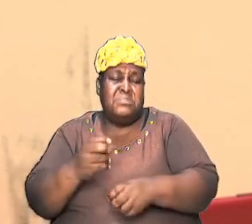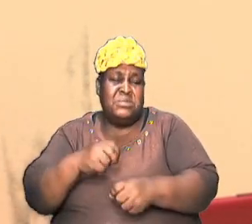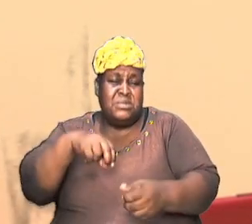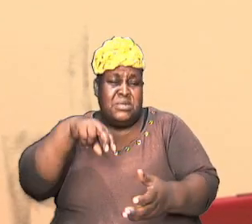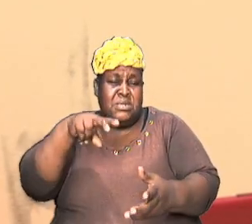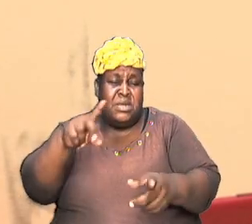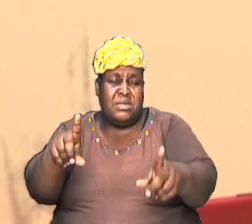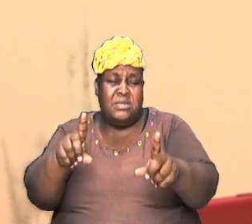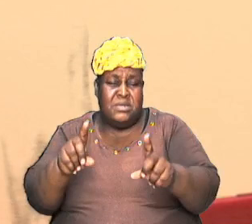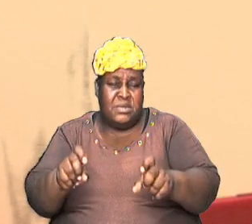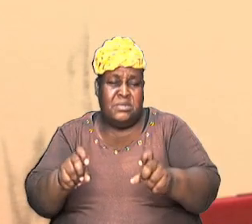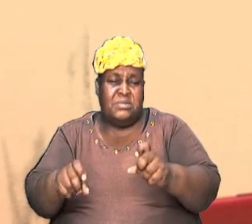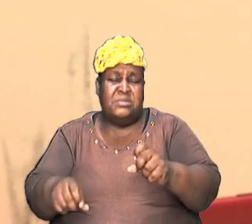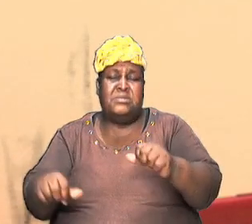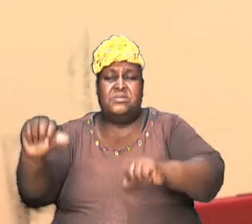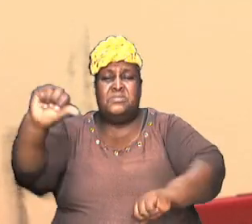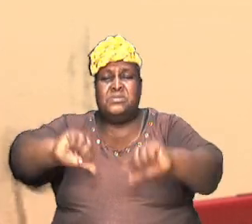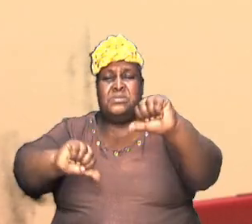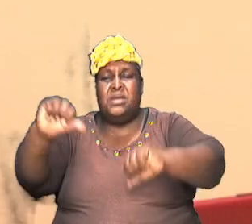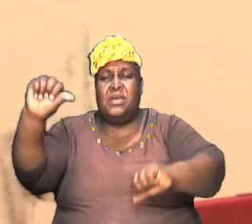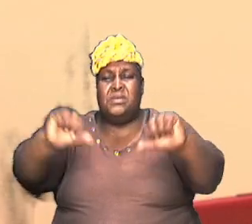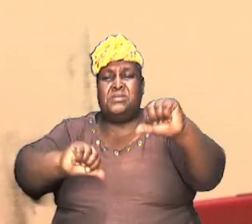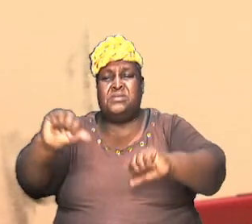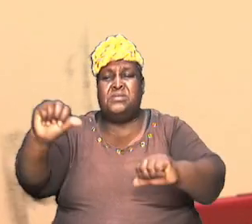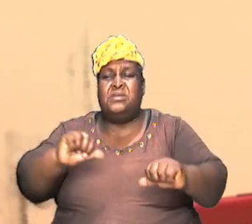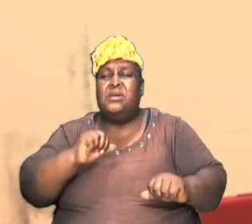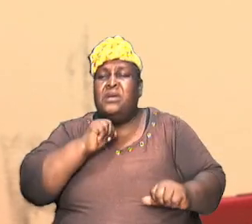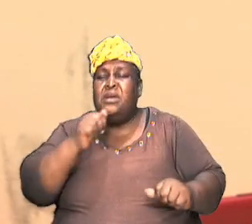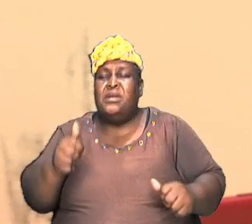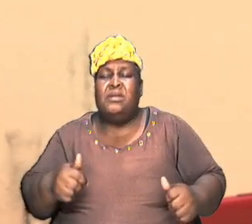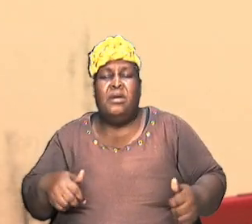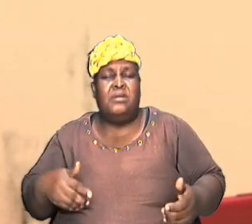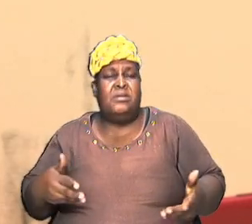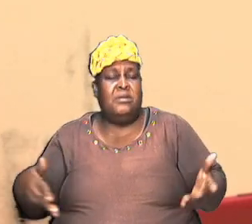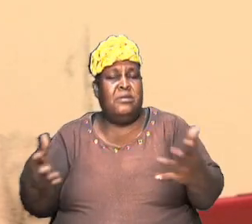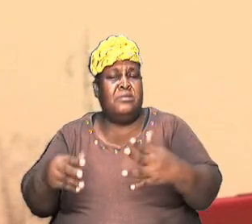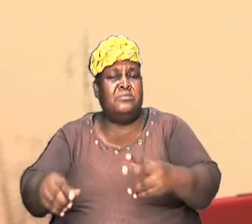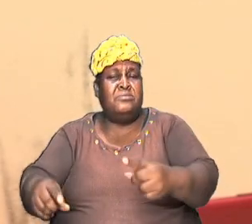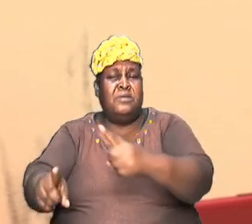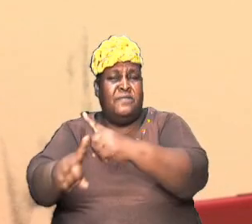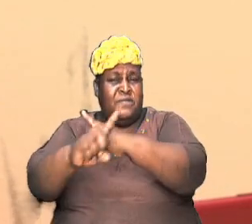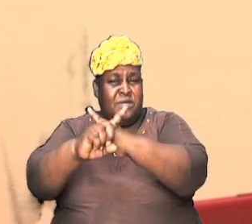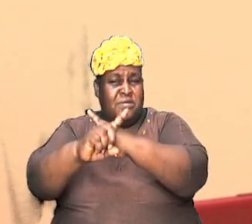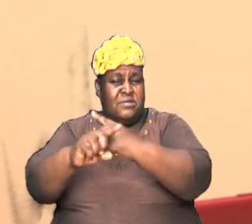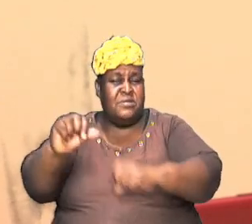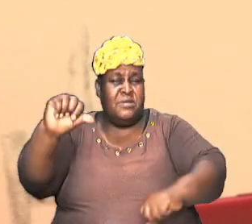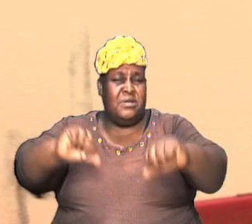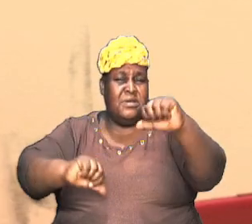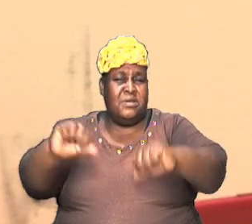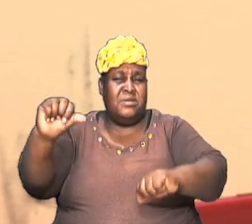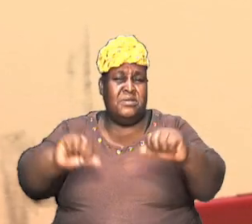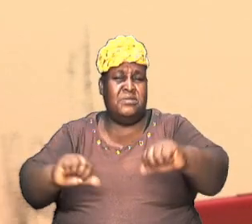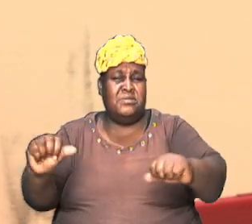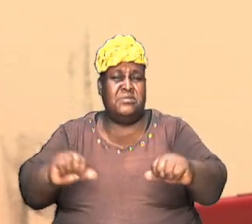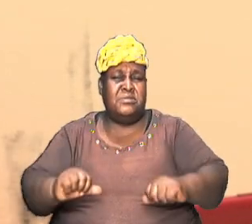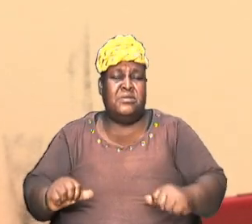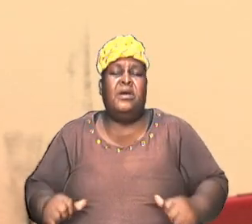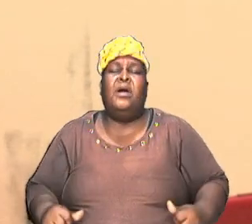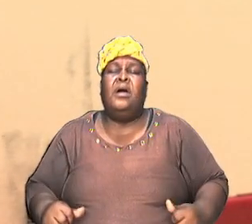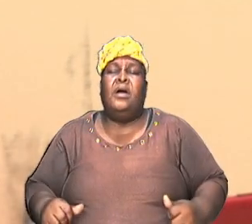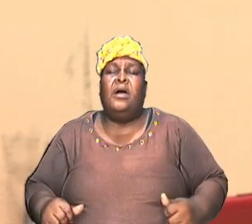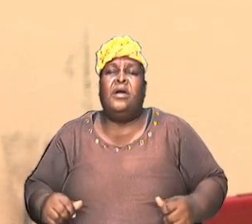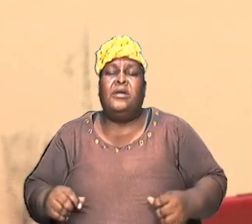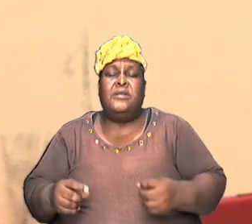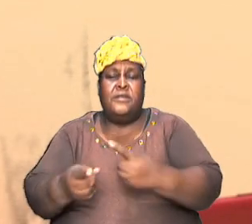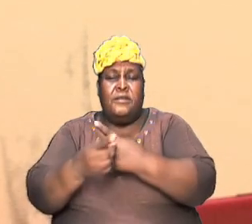are not here to defend science. We are not even here to defend the word of God more than we are here to declare the word of God and defend